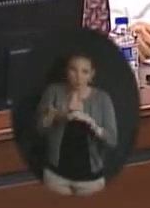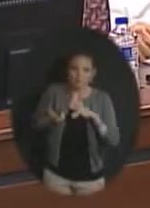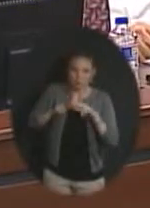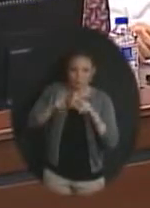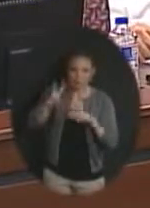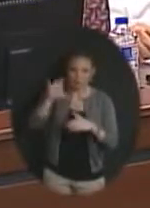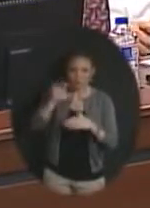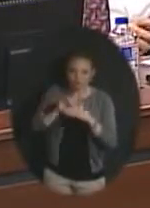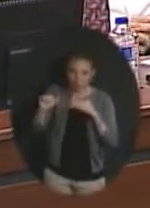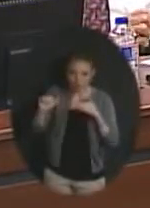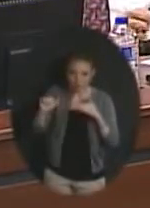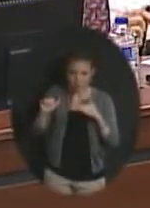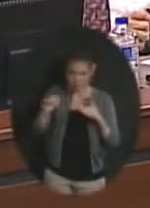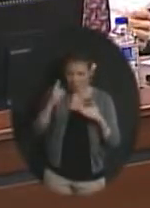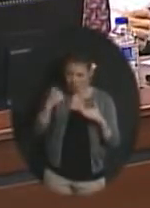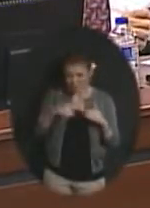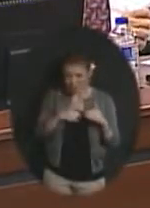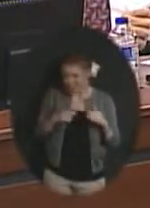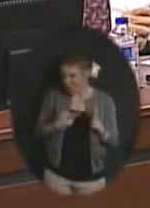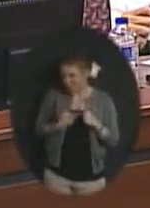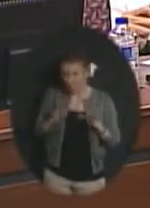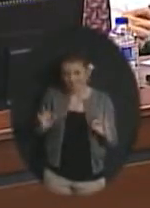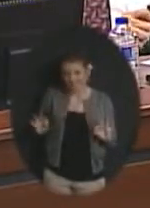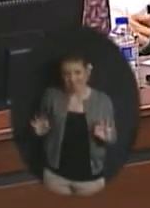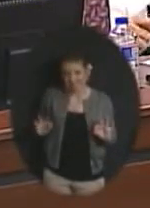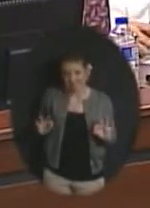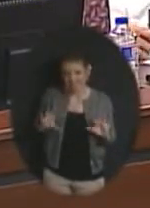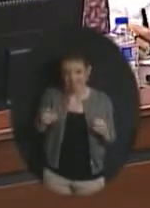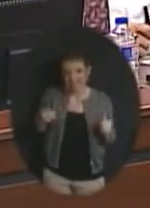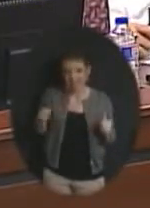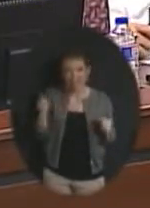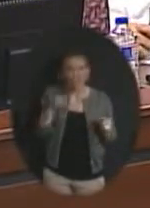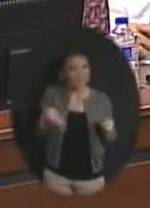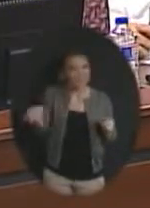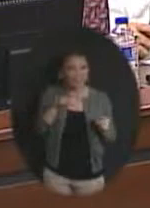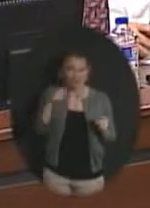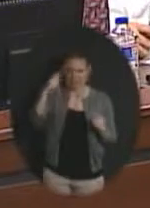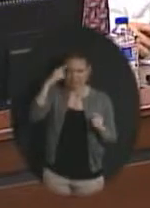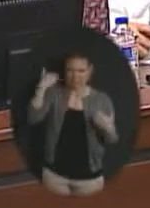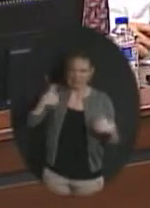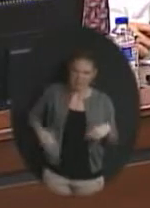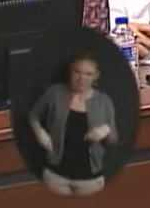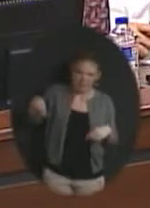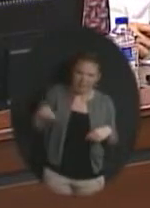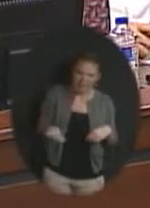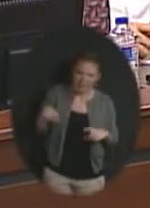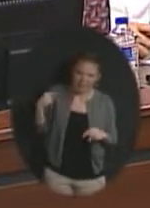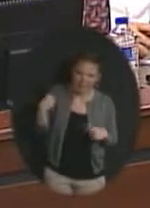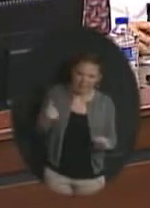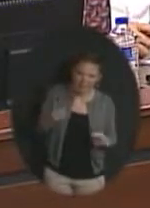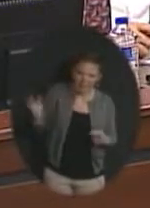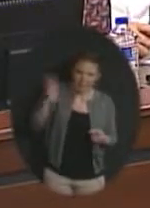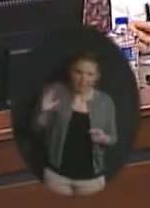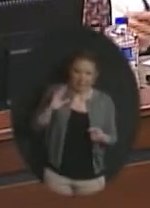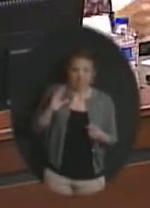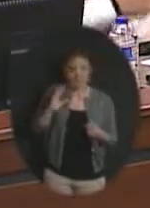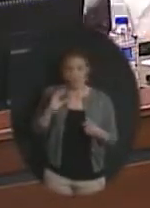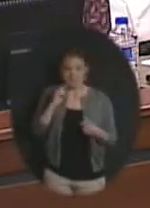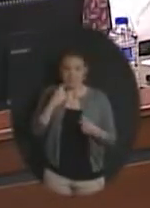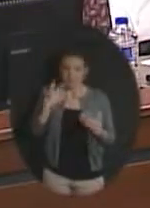us it's pretty insignificant as far as compared to what we've been paying in the past so I'm not